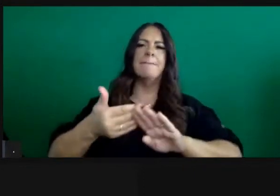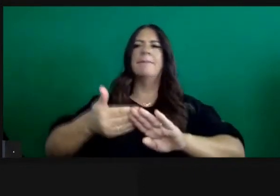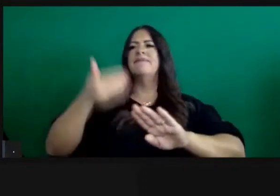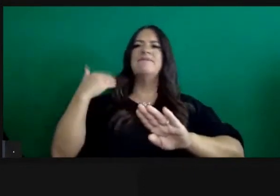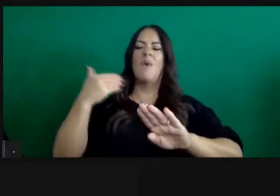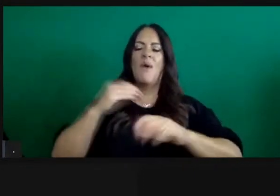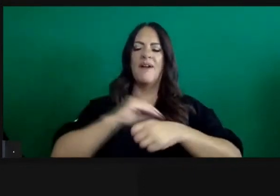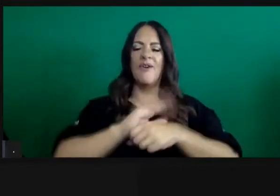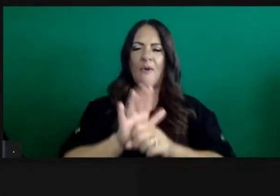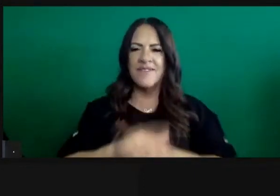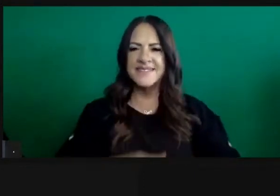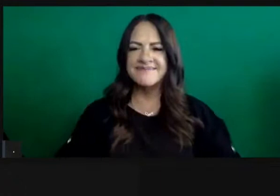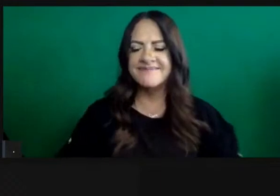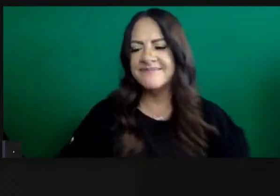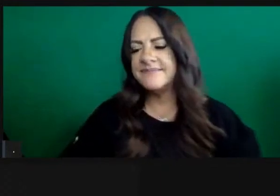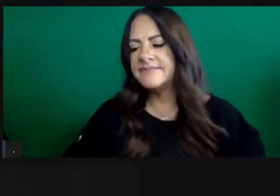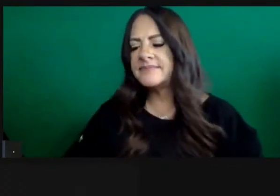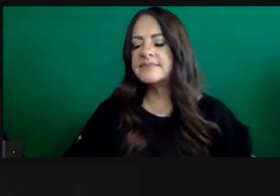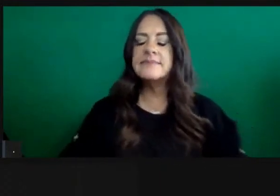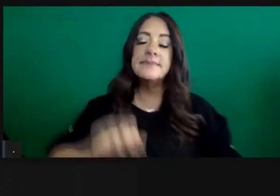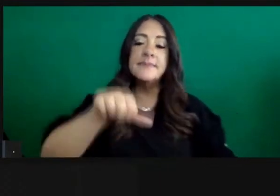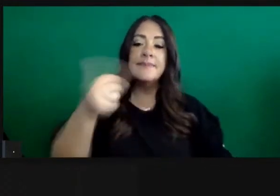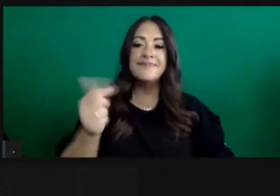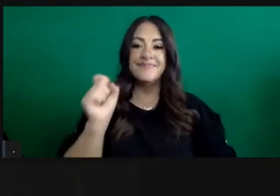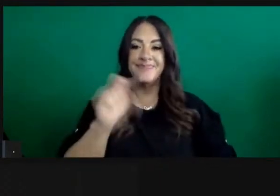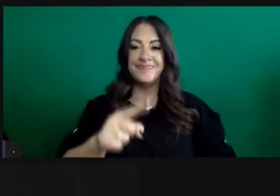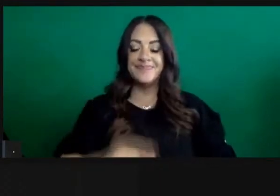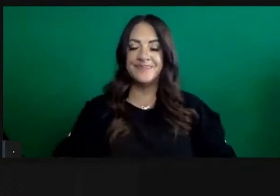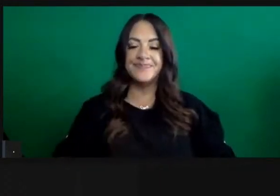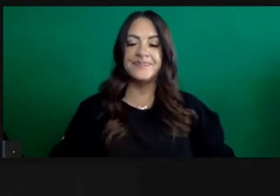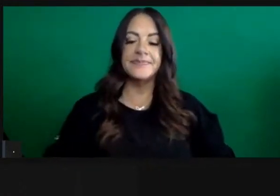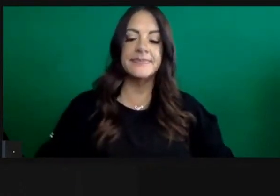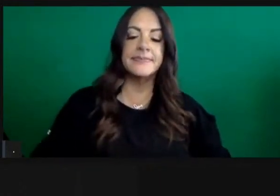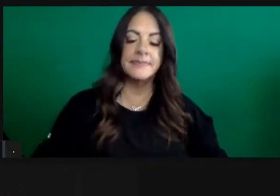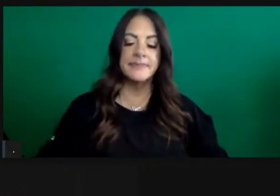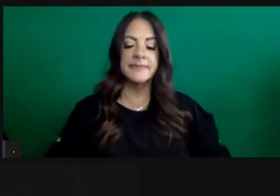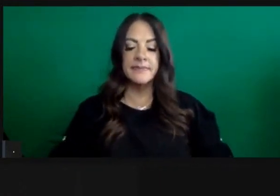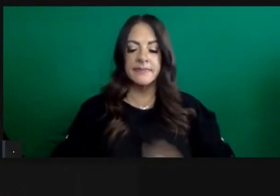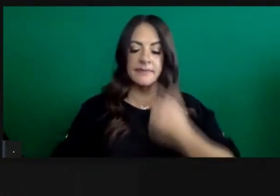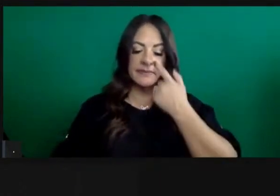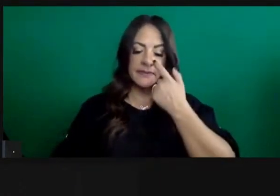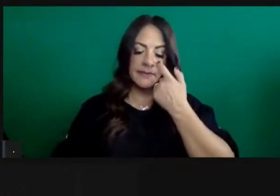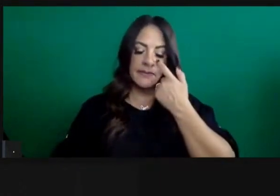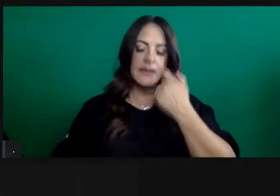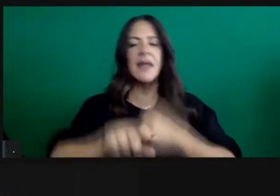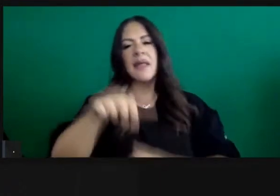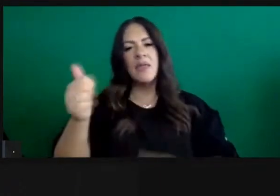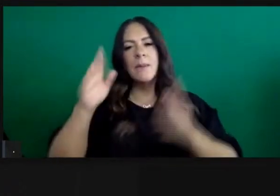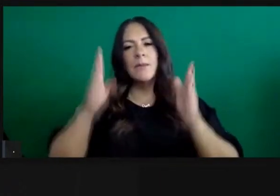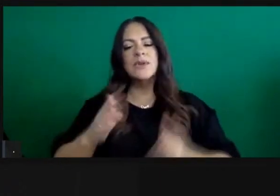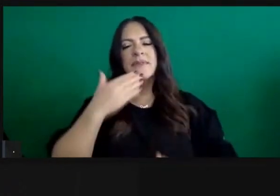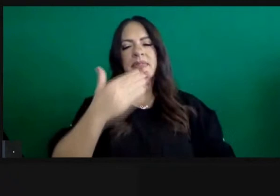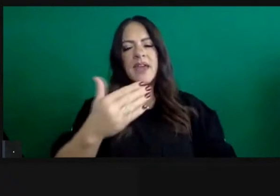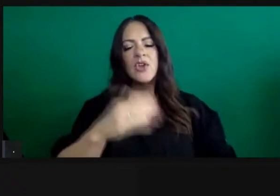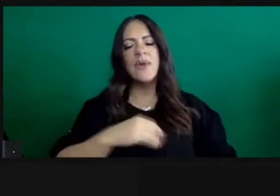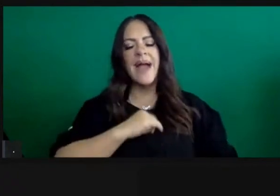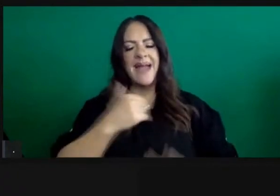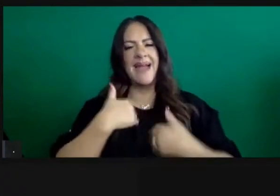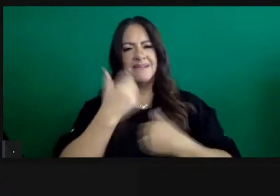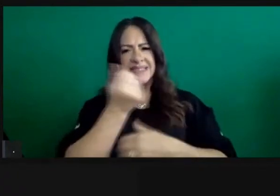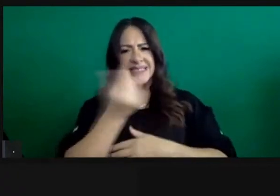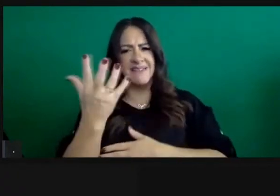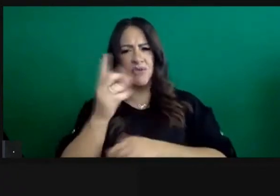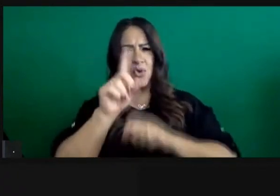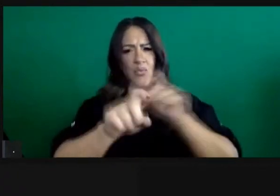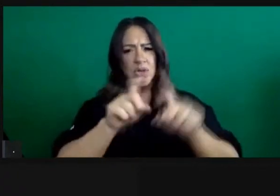Thank you, Dr. Galley. Thanks again for taking our questions. It's been super important for us to understand this complicated pandemic. I have several questions for you. First,